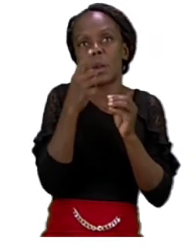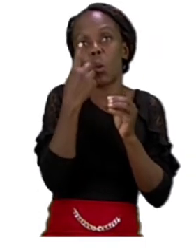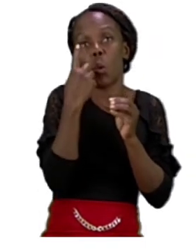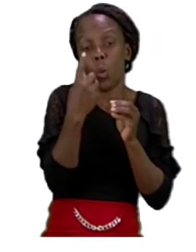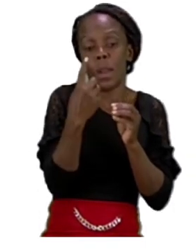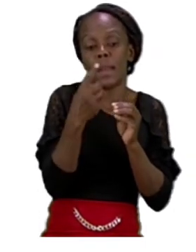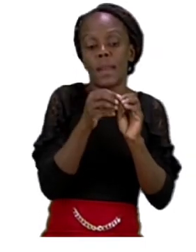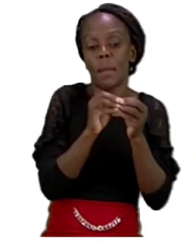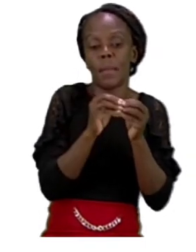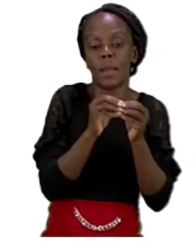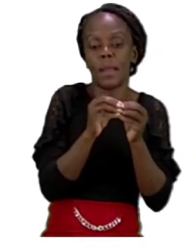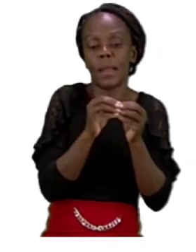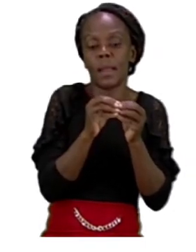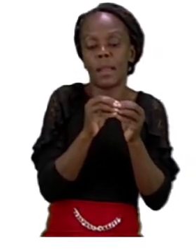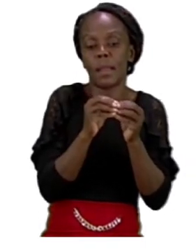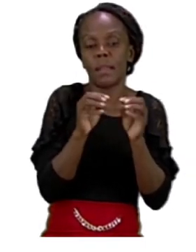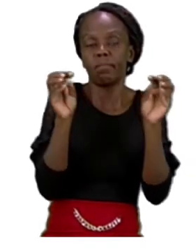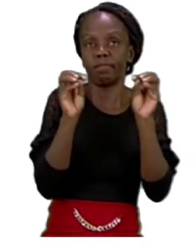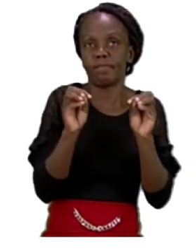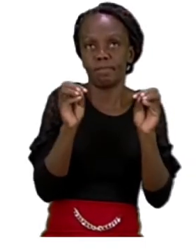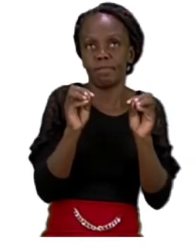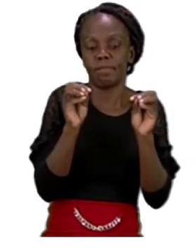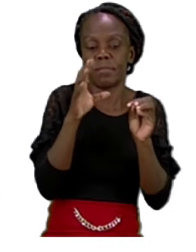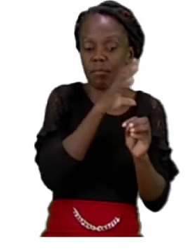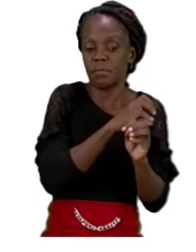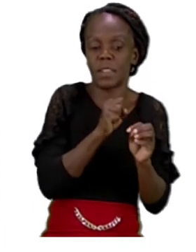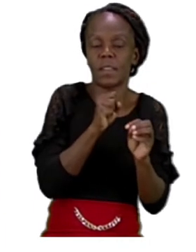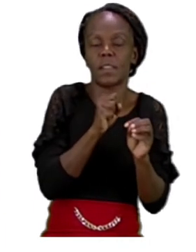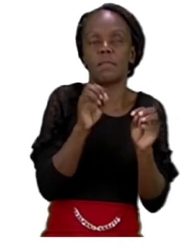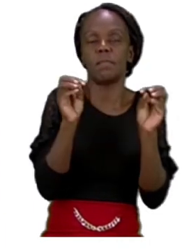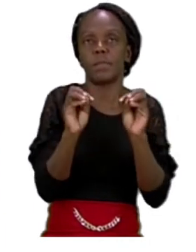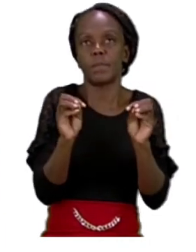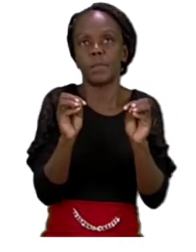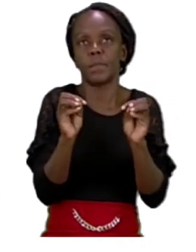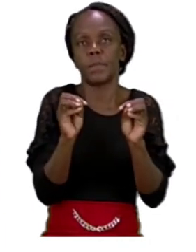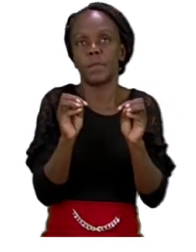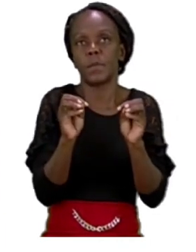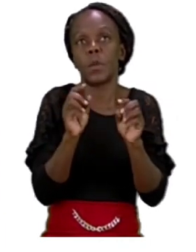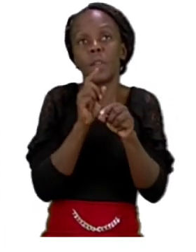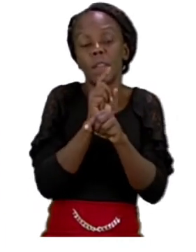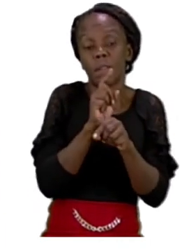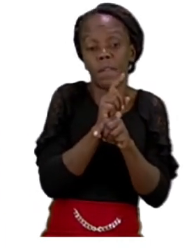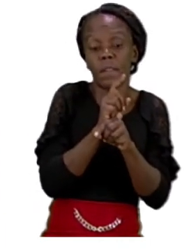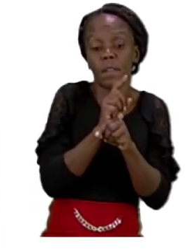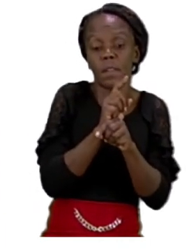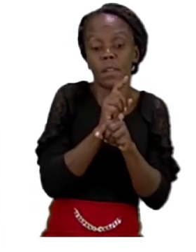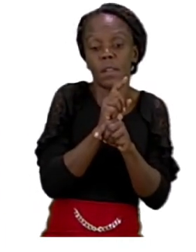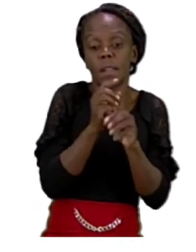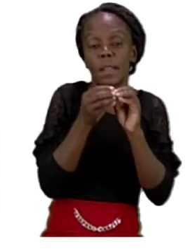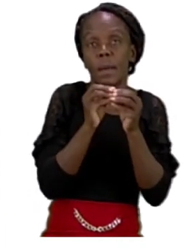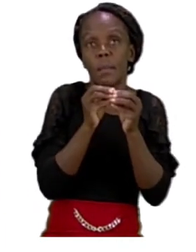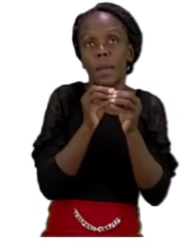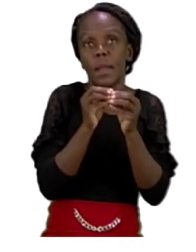Now the top numbers that you can see in circles is our answer, but we need to find out how we get our